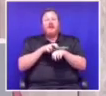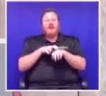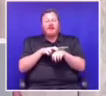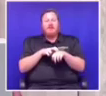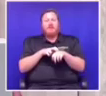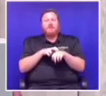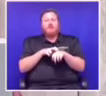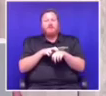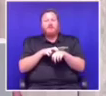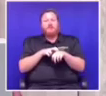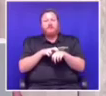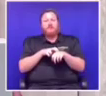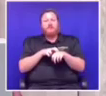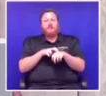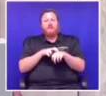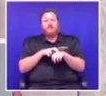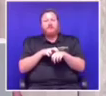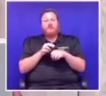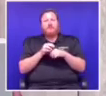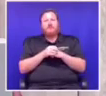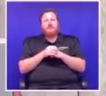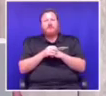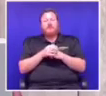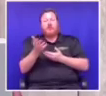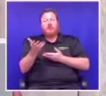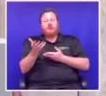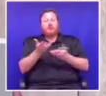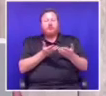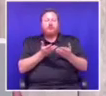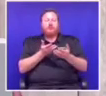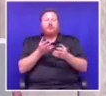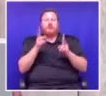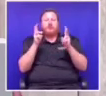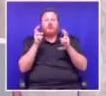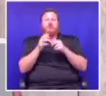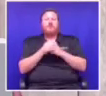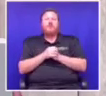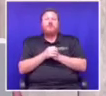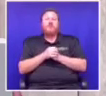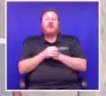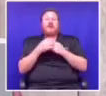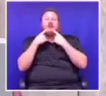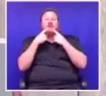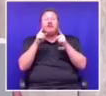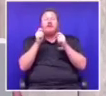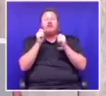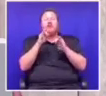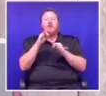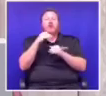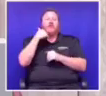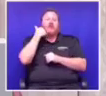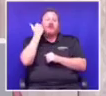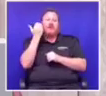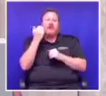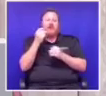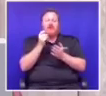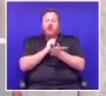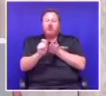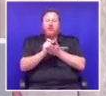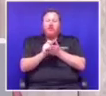there should be a measure of cooperation. The statement of intent was then drafted,